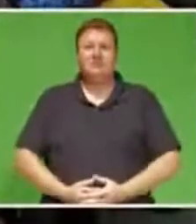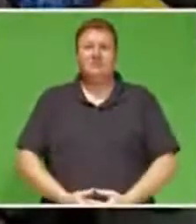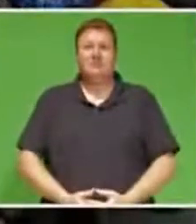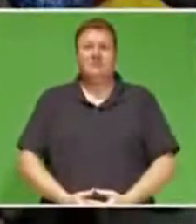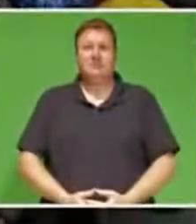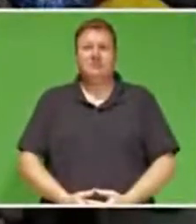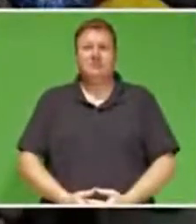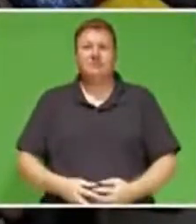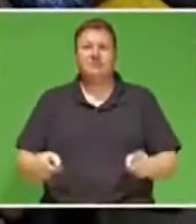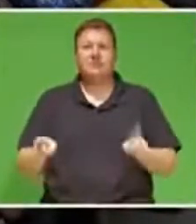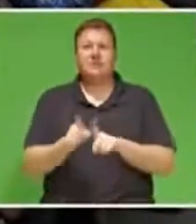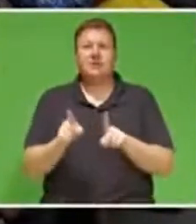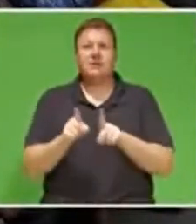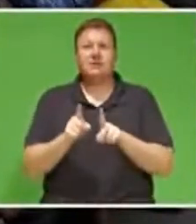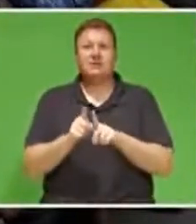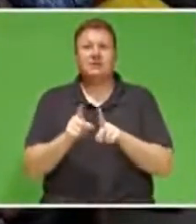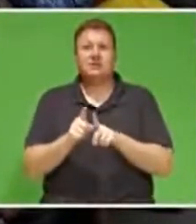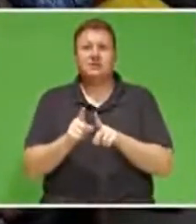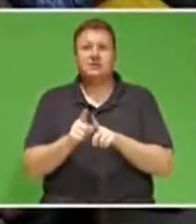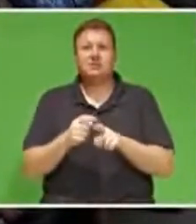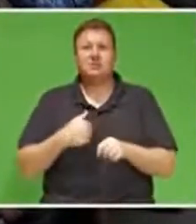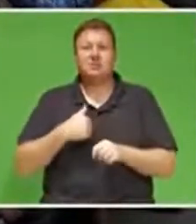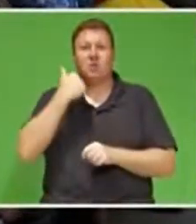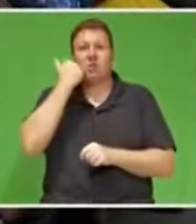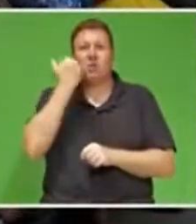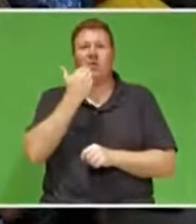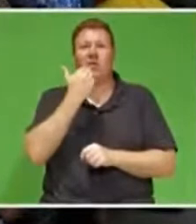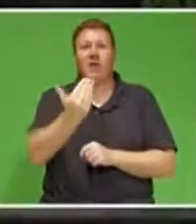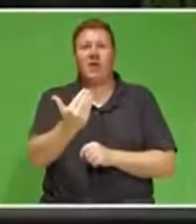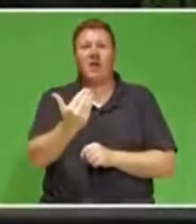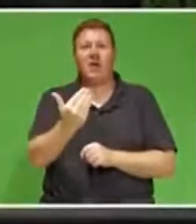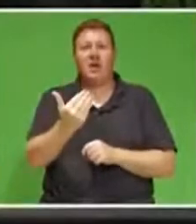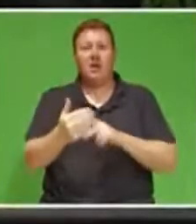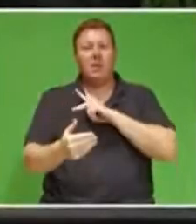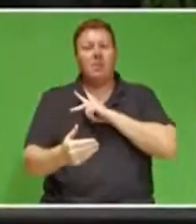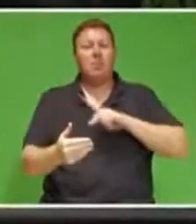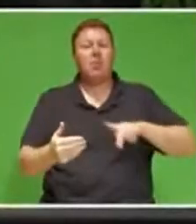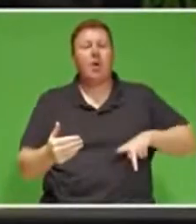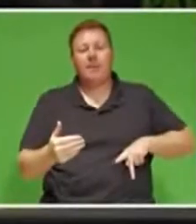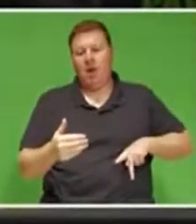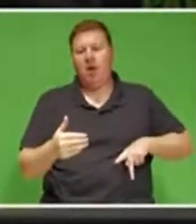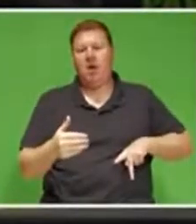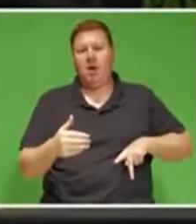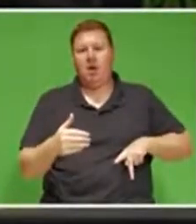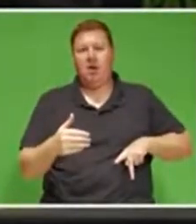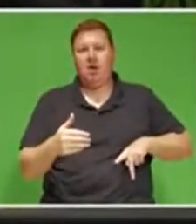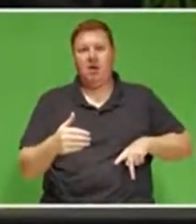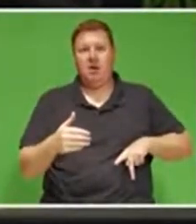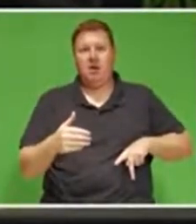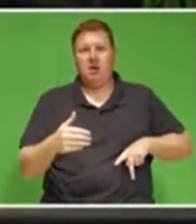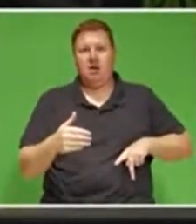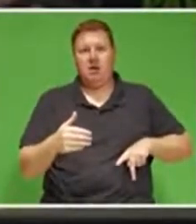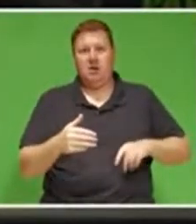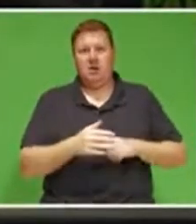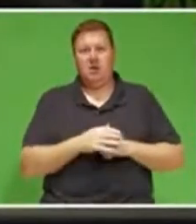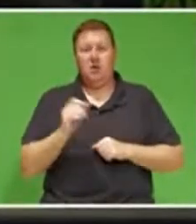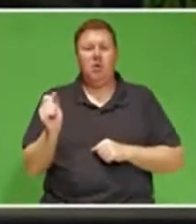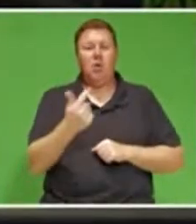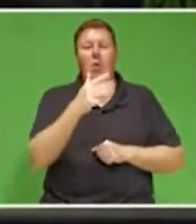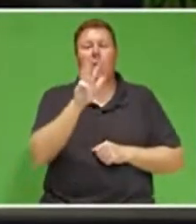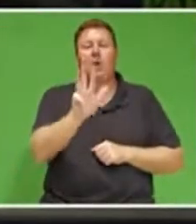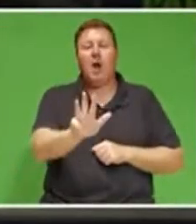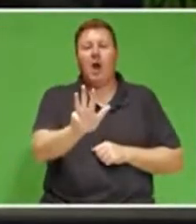I also wish to thank the premiers of our country, all nine